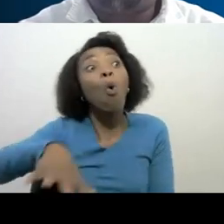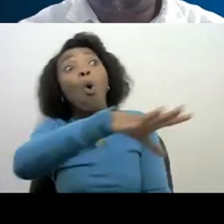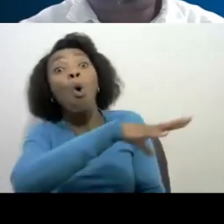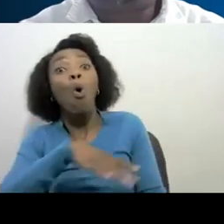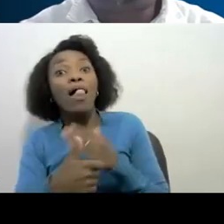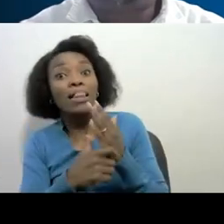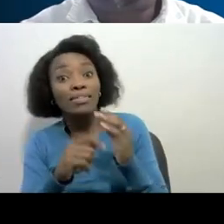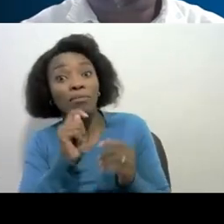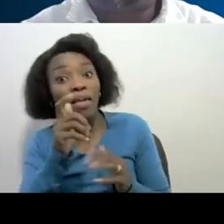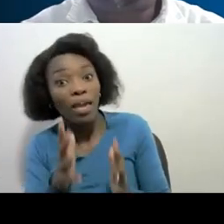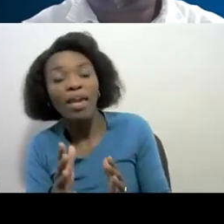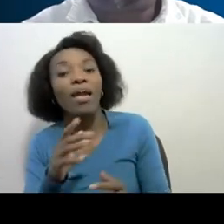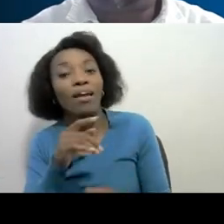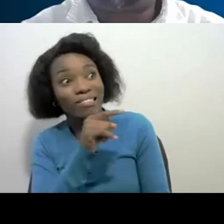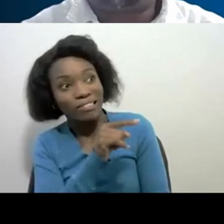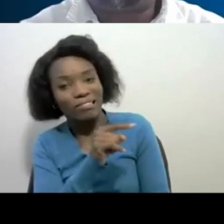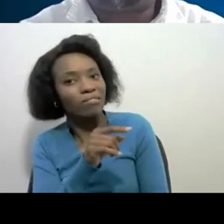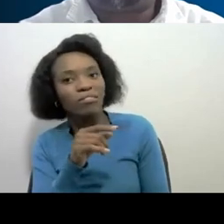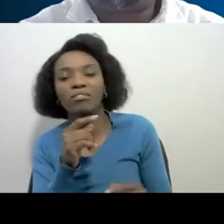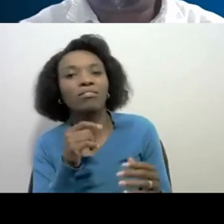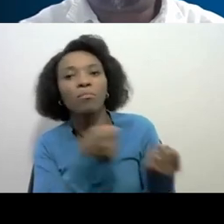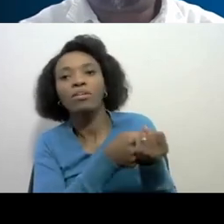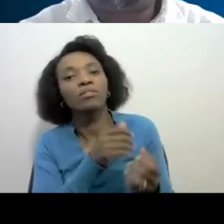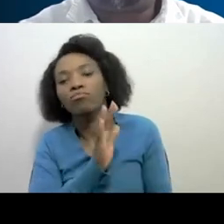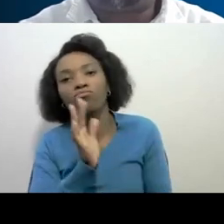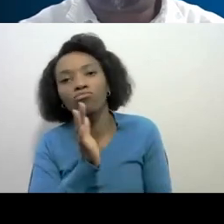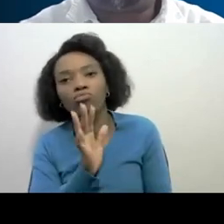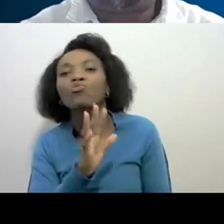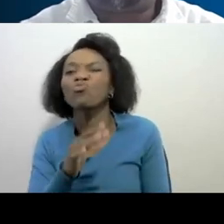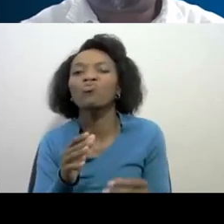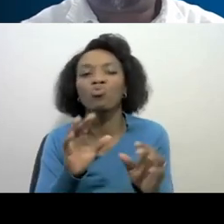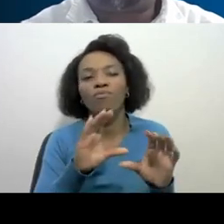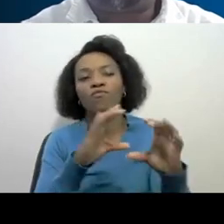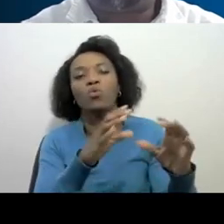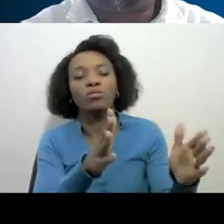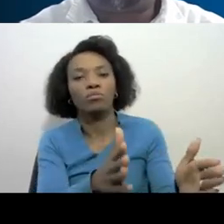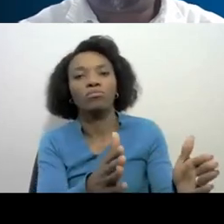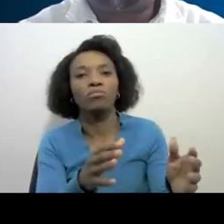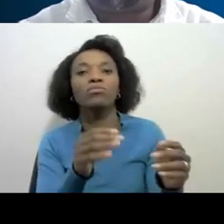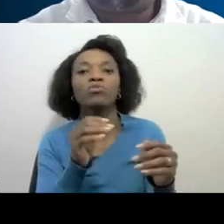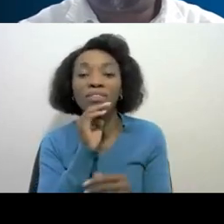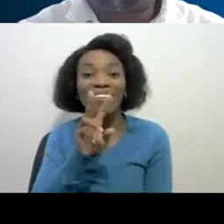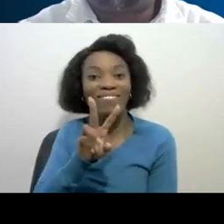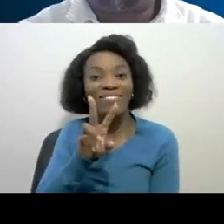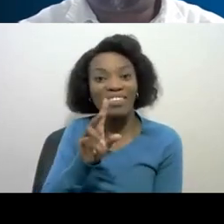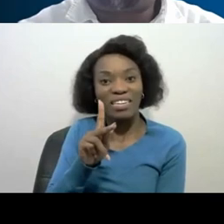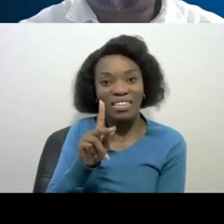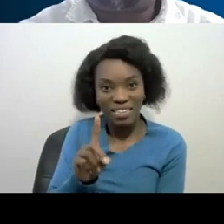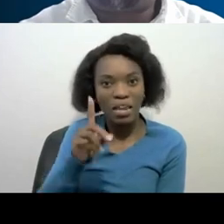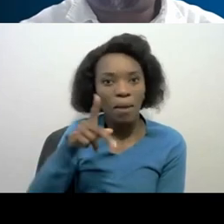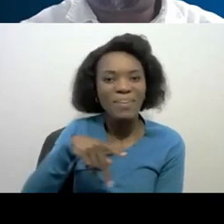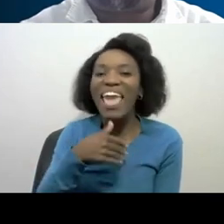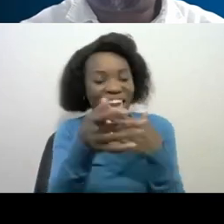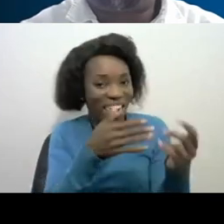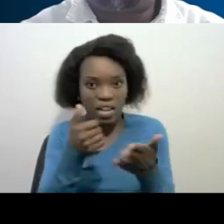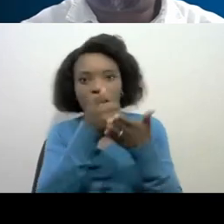So VDP is for all taxpayers, South African taxpayers who have default, right? And similar to